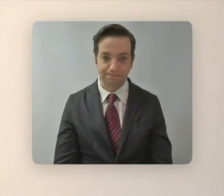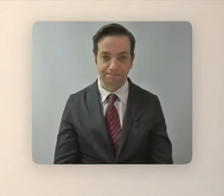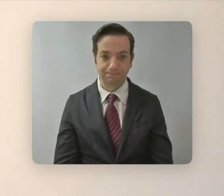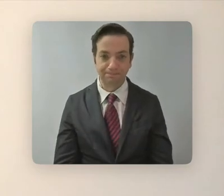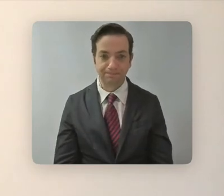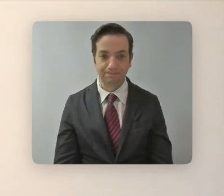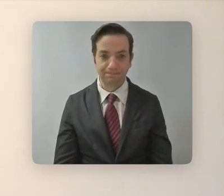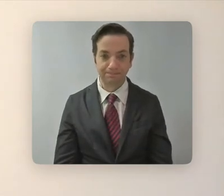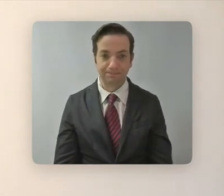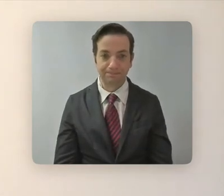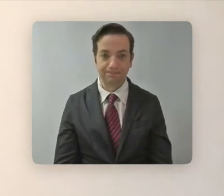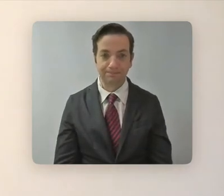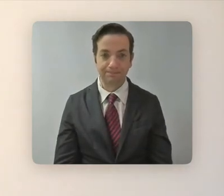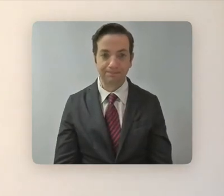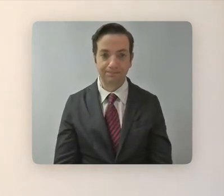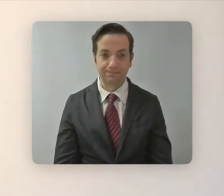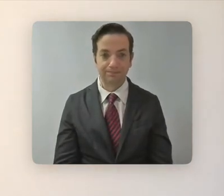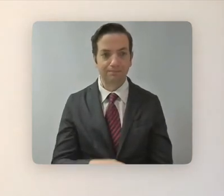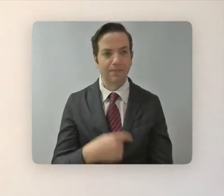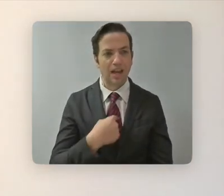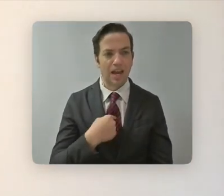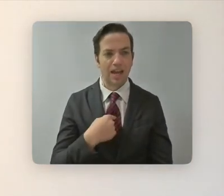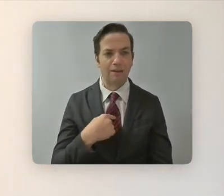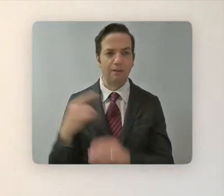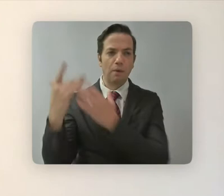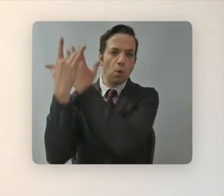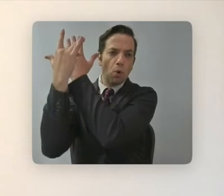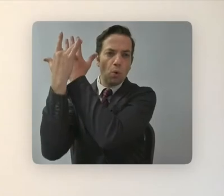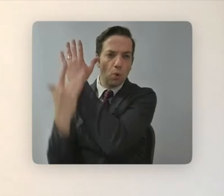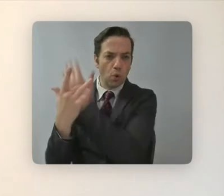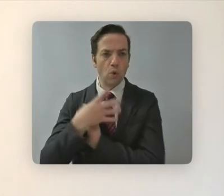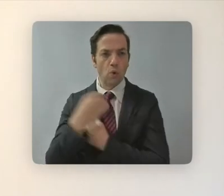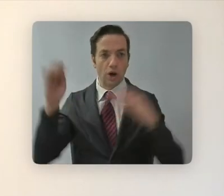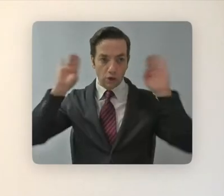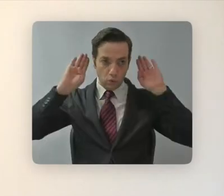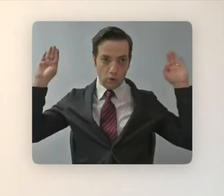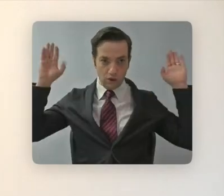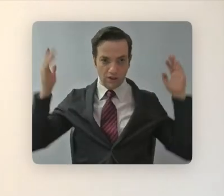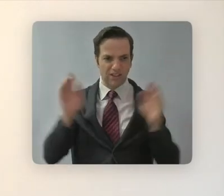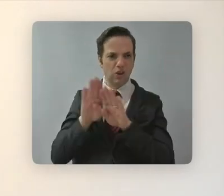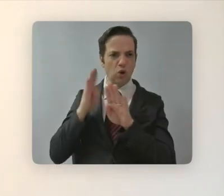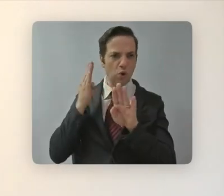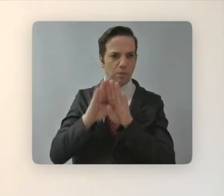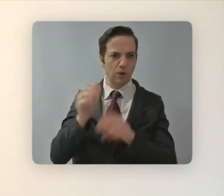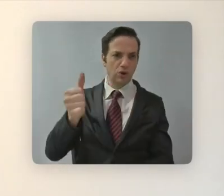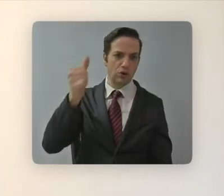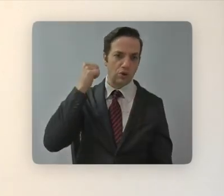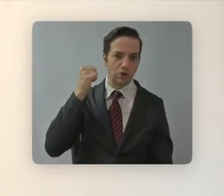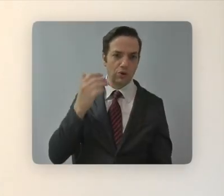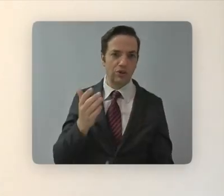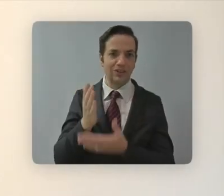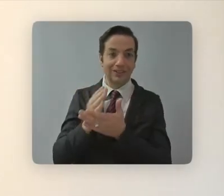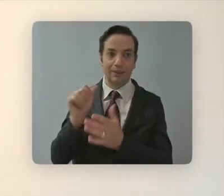I've got blank white walls behind me and an open door to